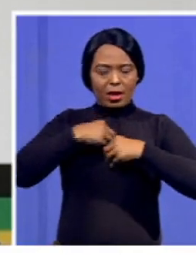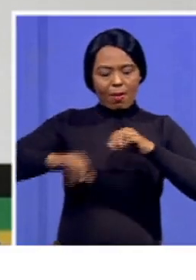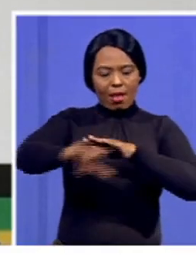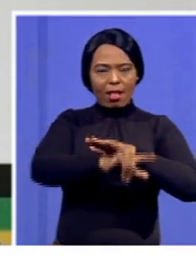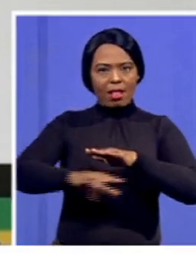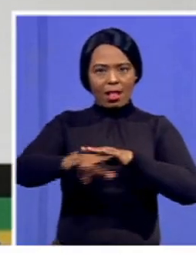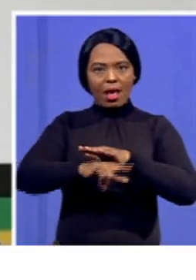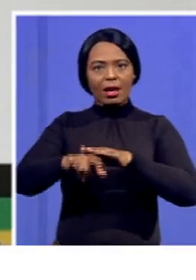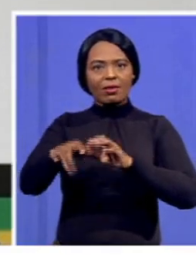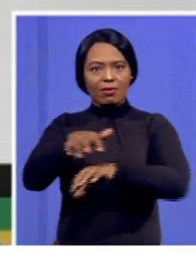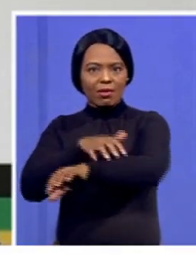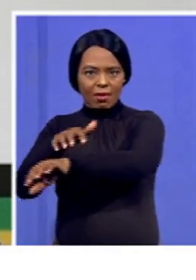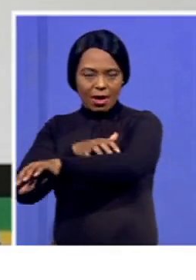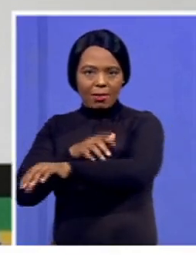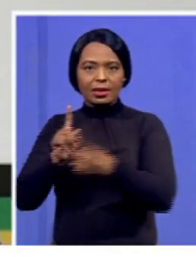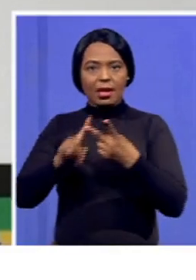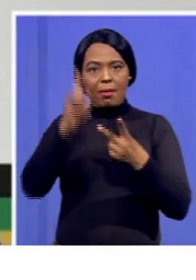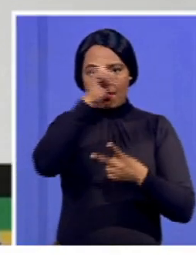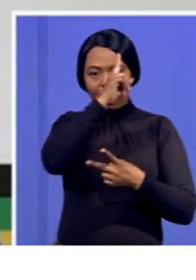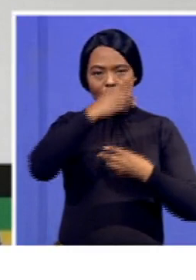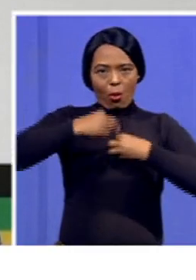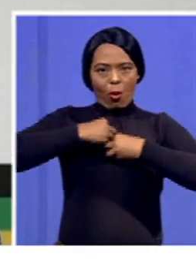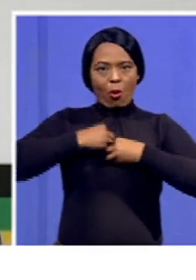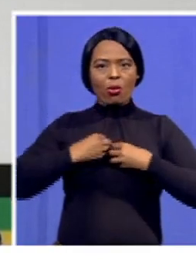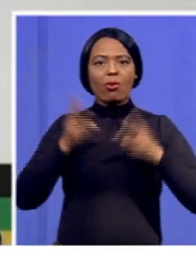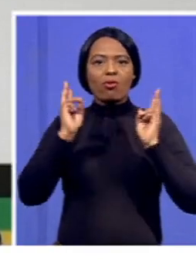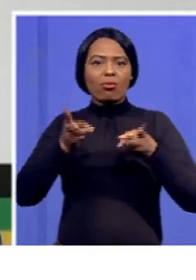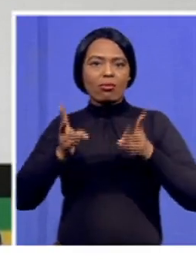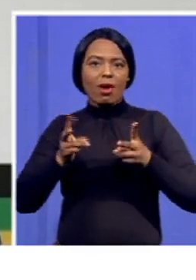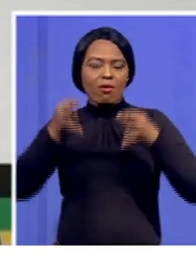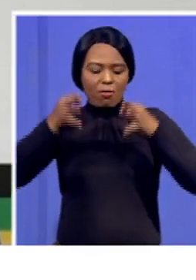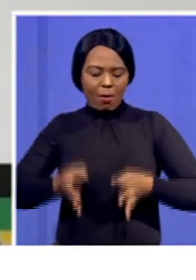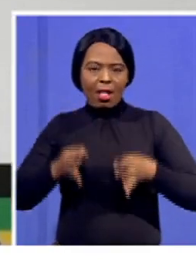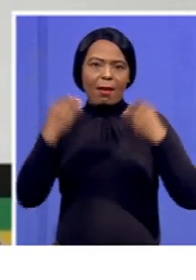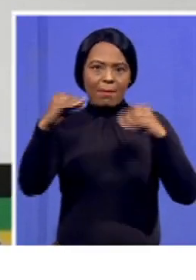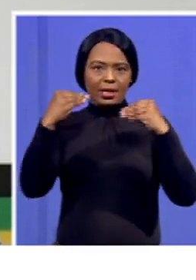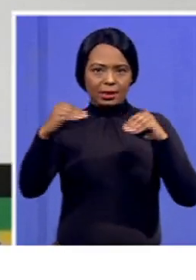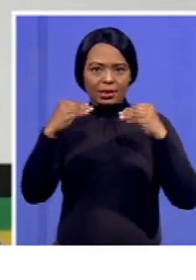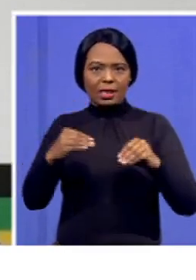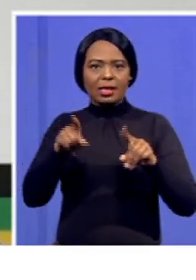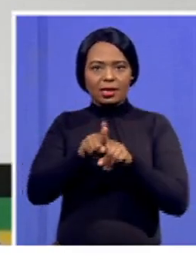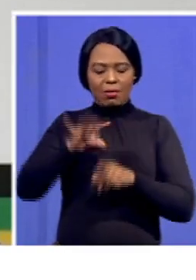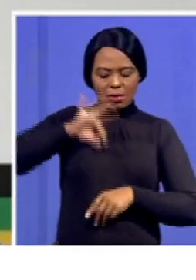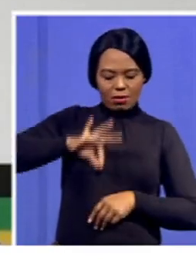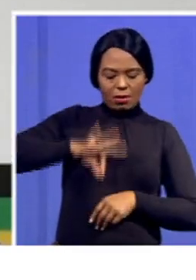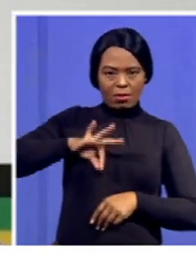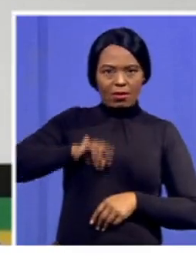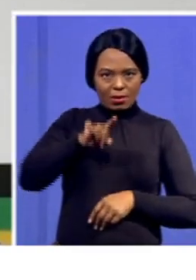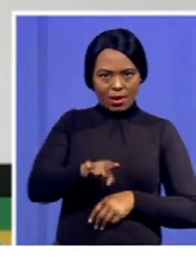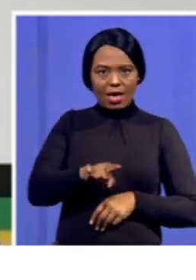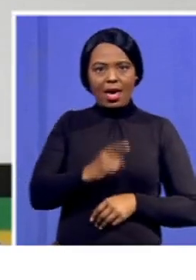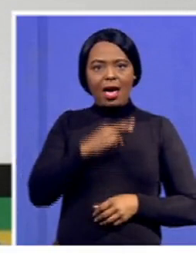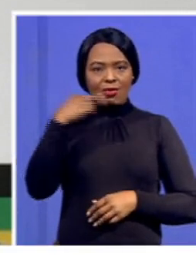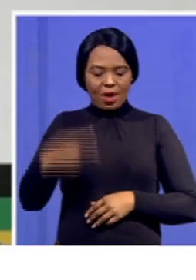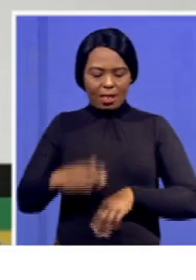and increase the share of black-owned formal businesses. An increase in the minimum wage in real times per year.